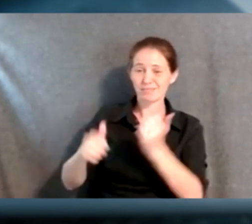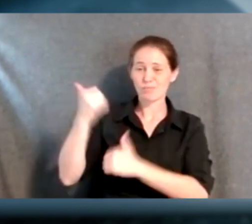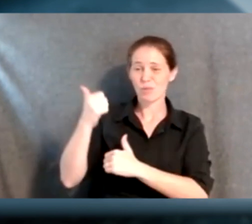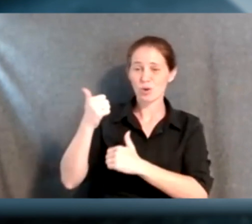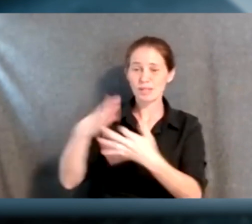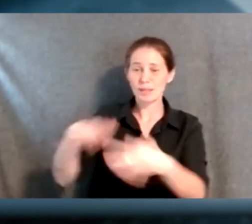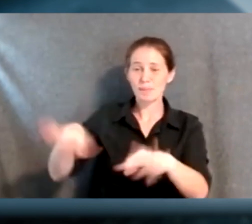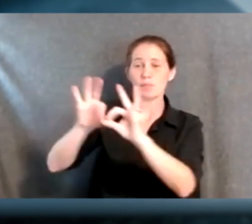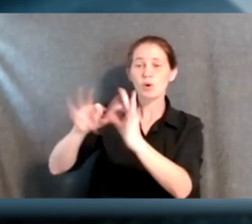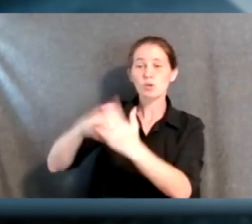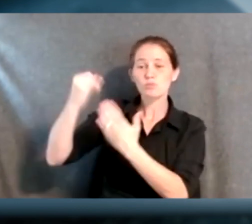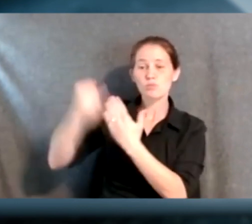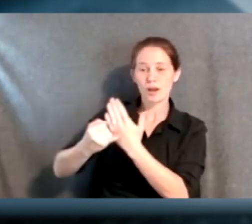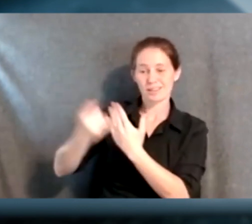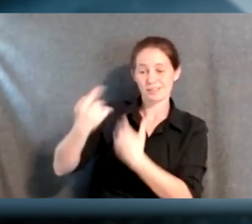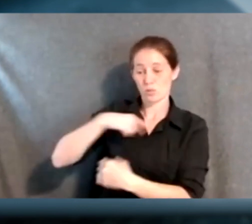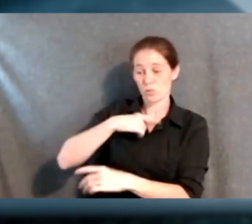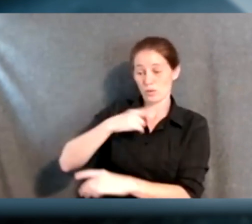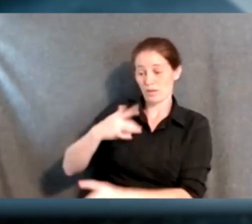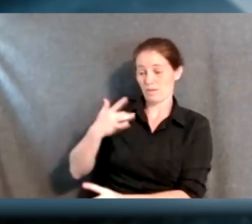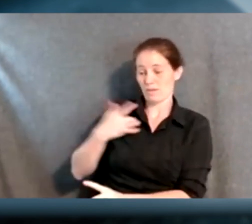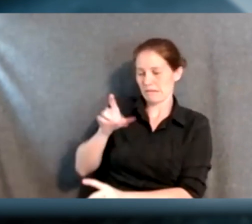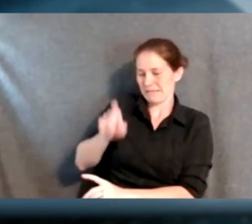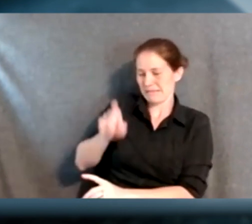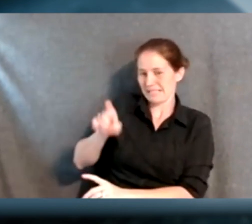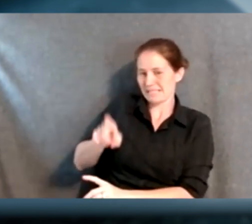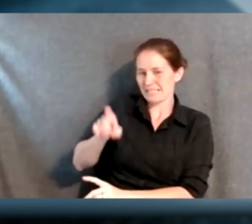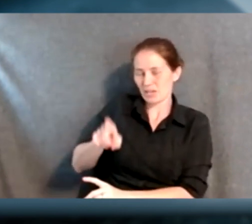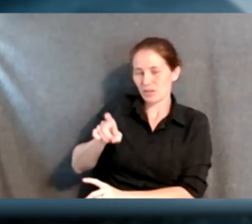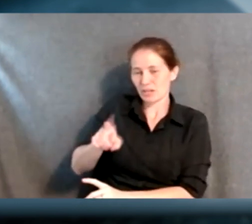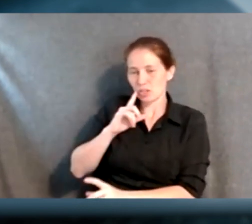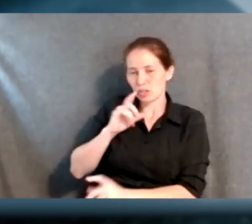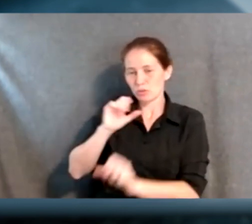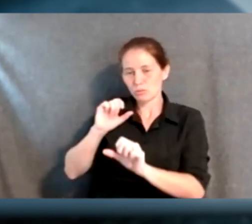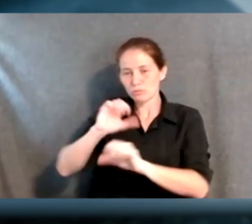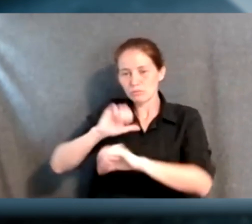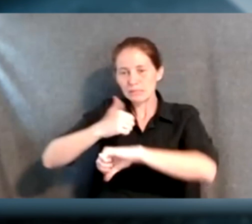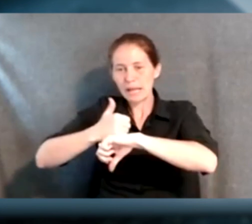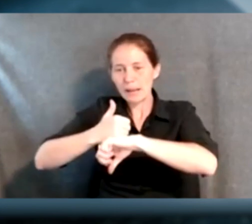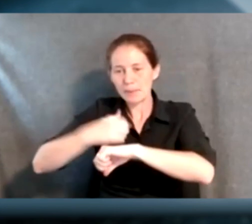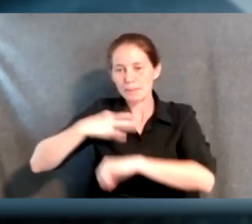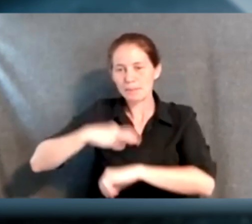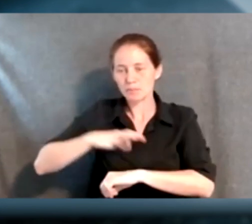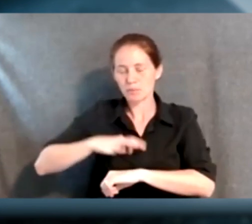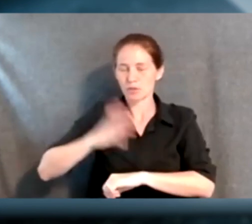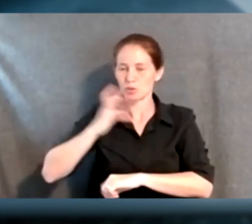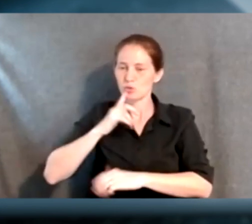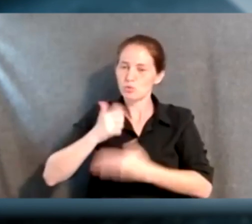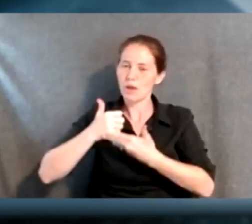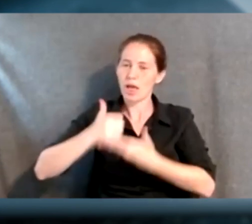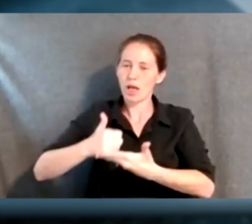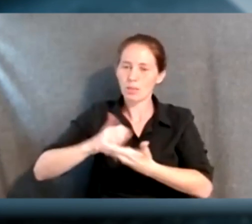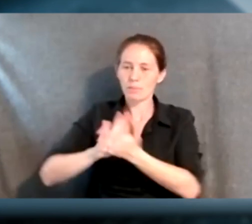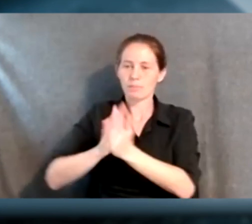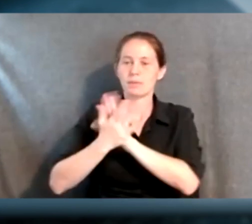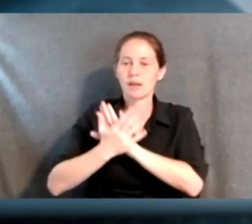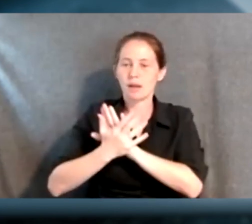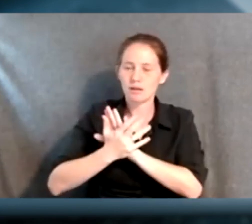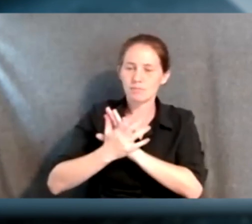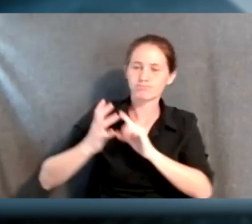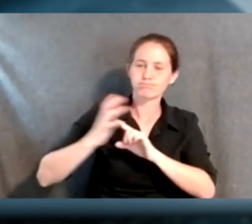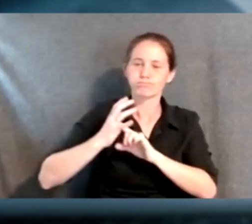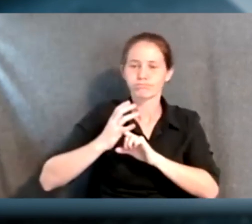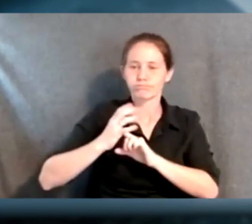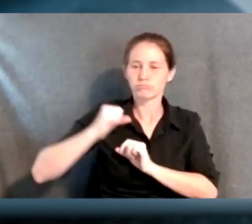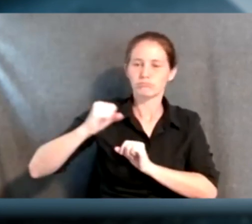that we feel are necessary to implement in Pittsburgh to really be a resilient city. And those